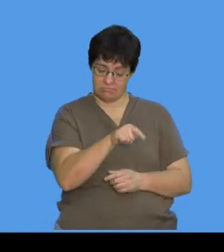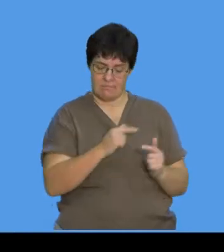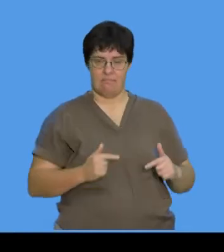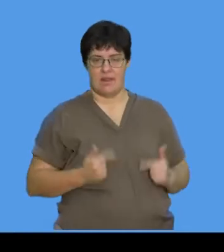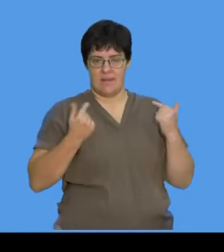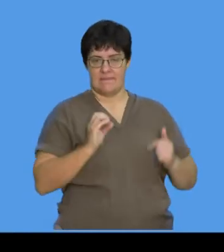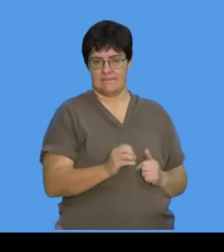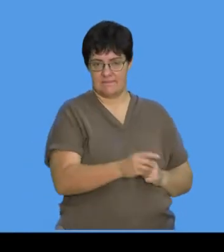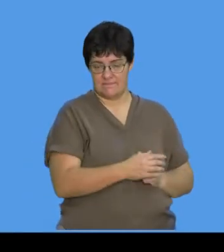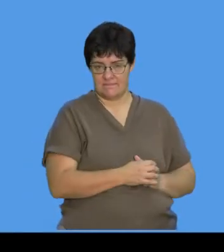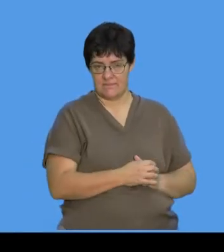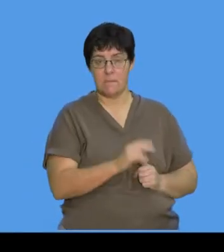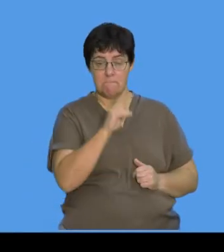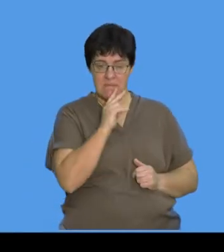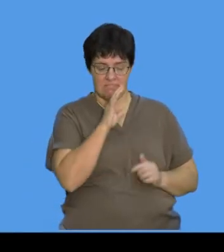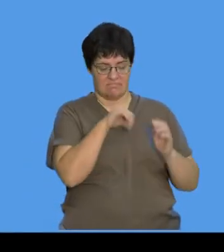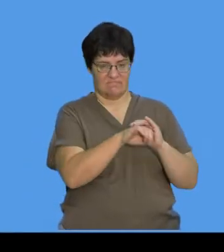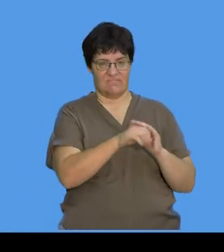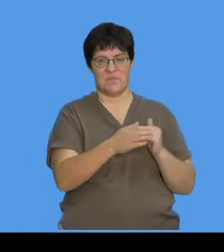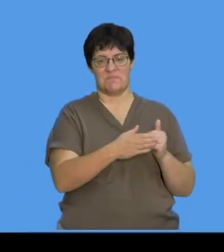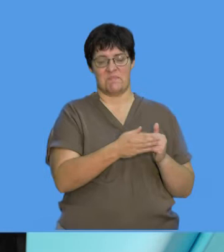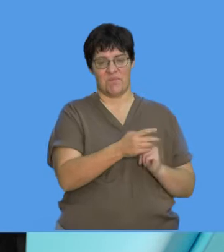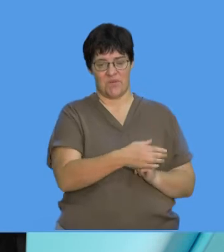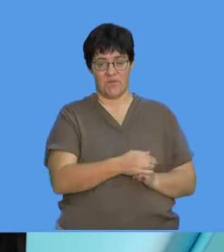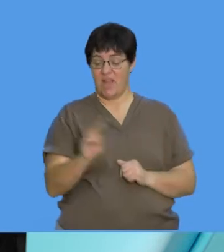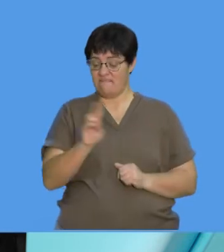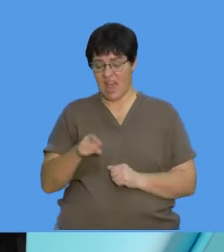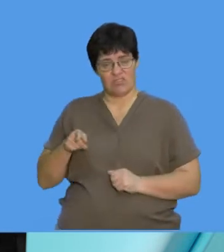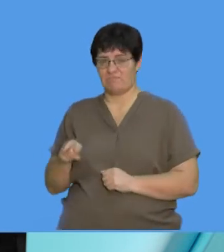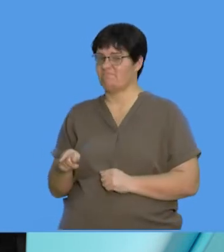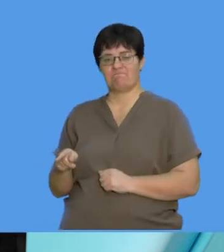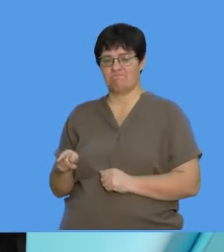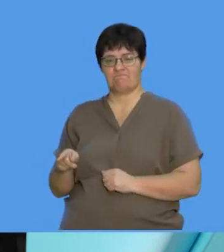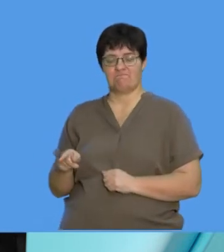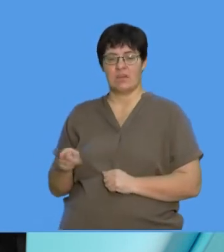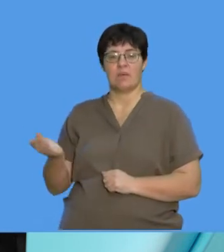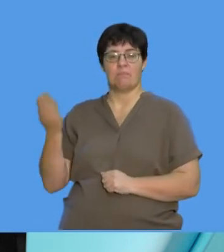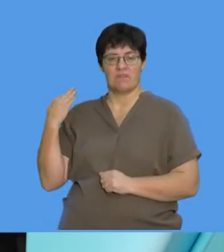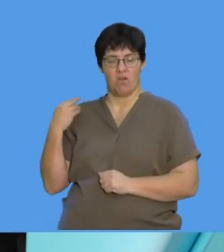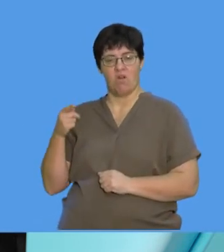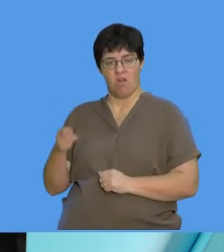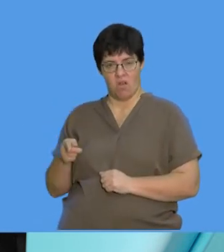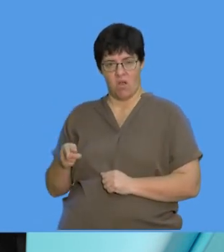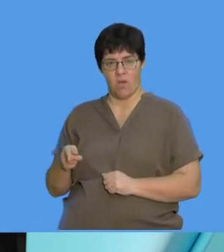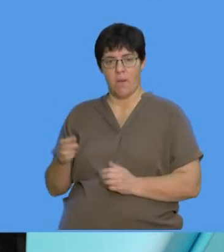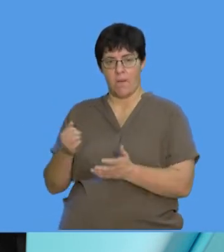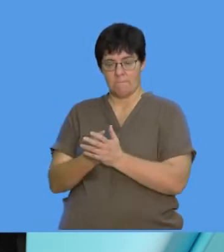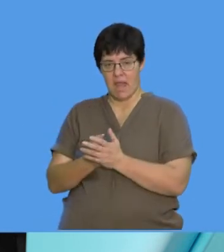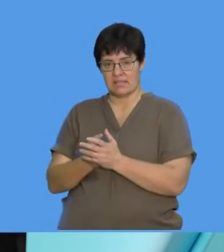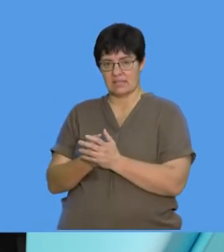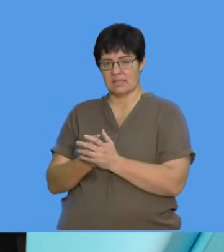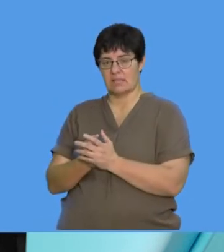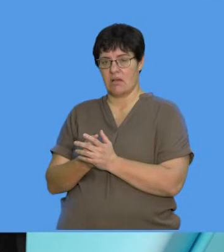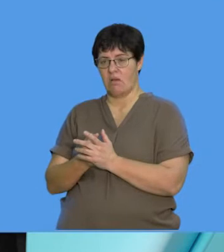living, which means they can reproduce. Unlike a virus, when we looked at last time, they had to